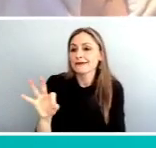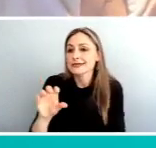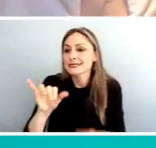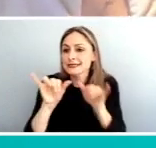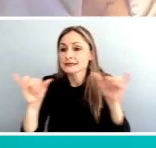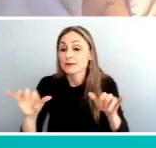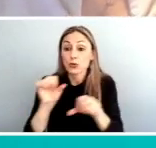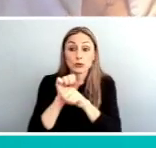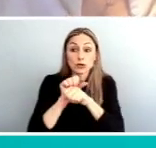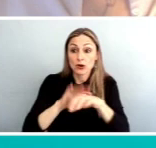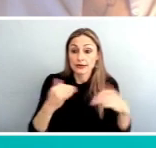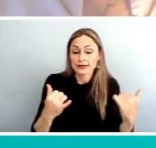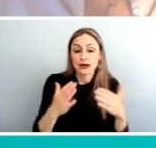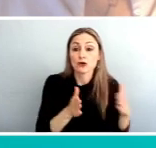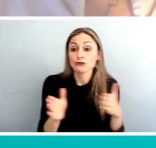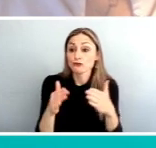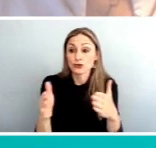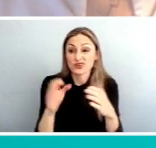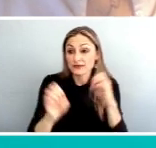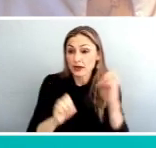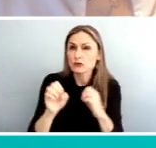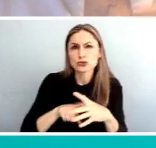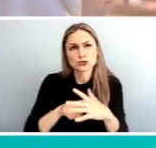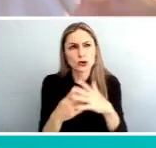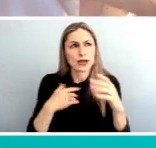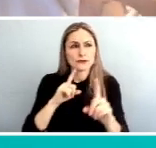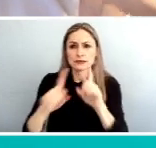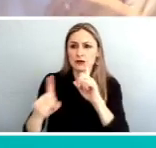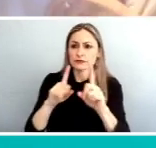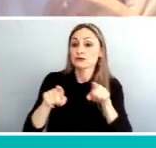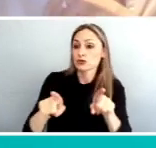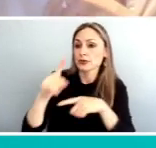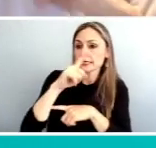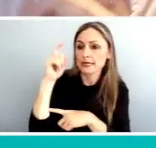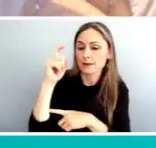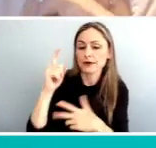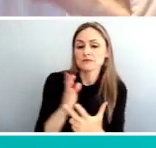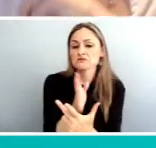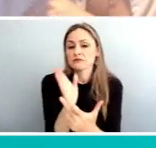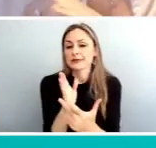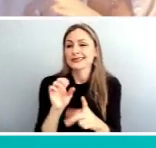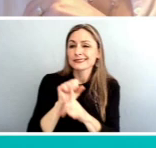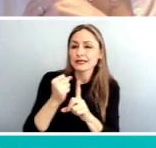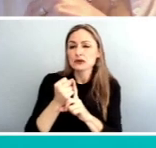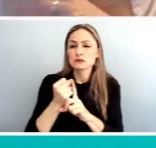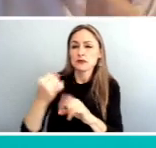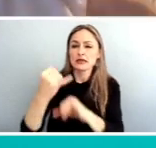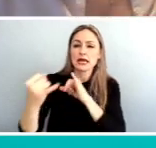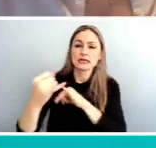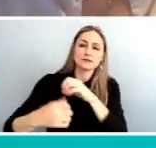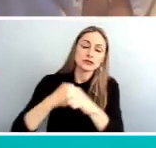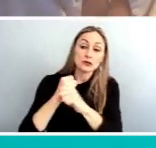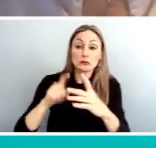the root evaluations we should start to have those conversations in the summer and then the scenarios we're hoping by the end of the year beginning of next year